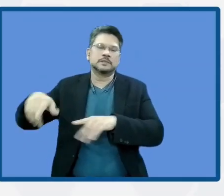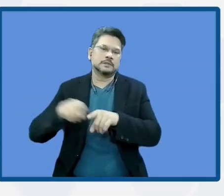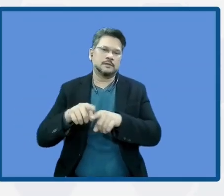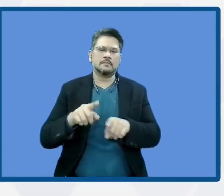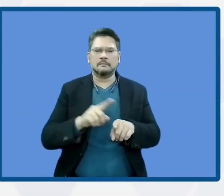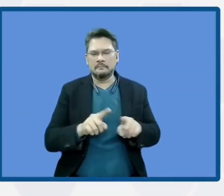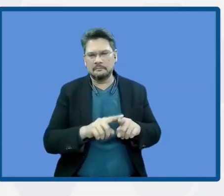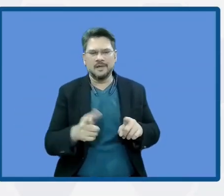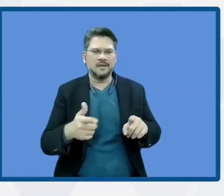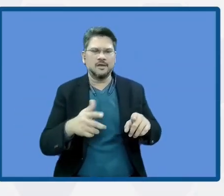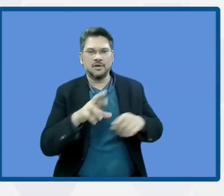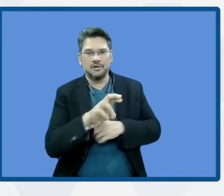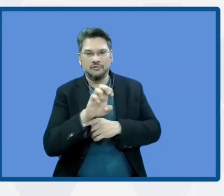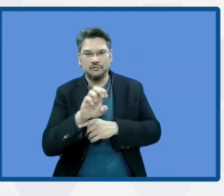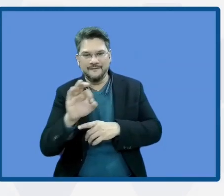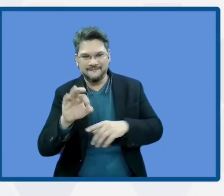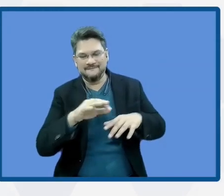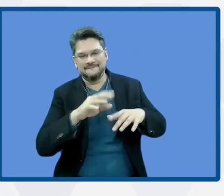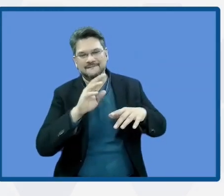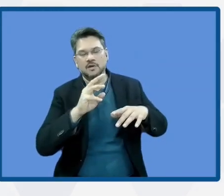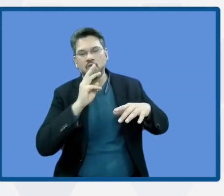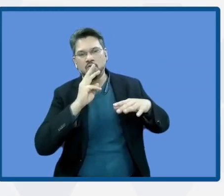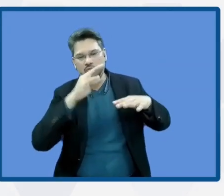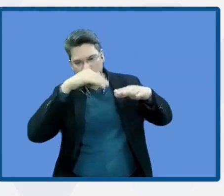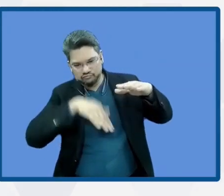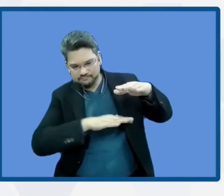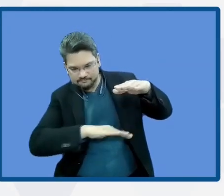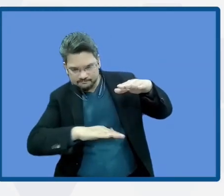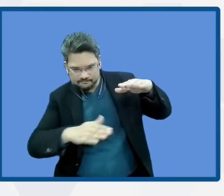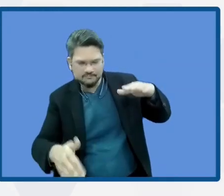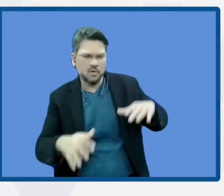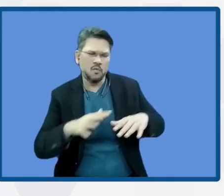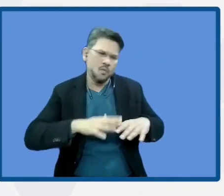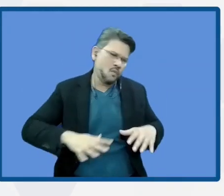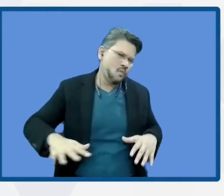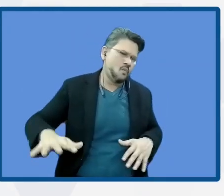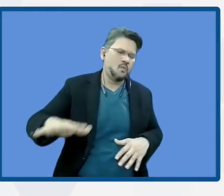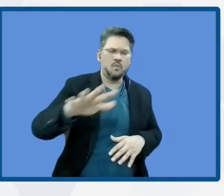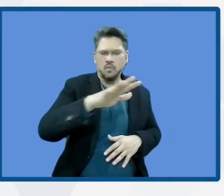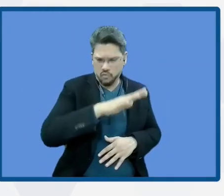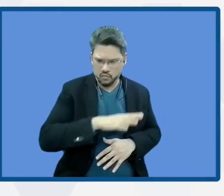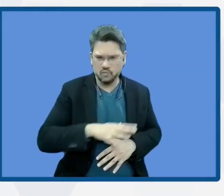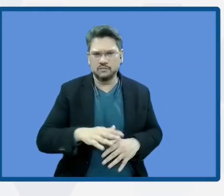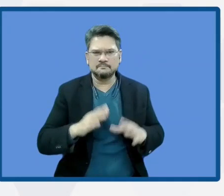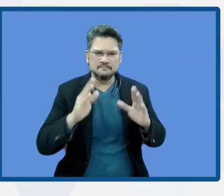and Belize. This provides a lot of employment,